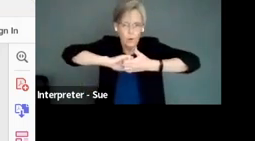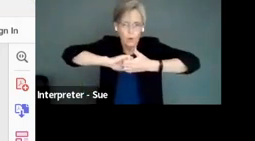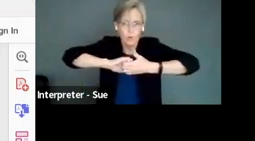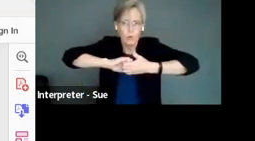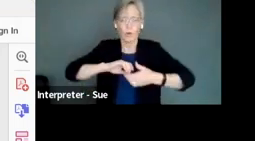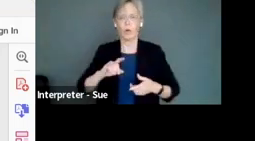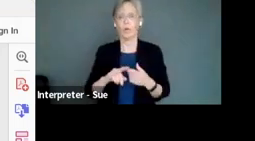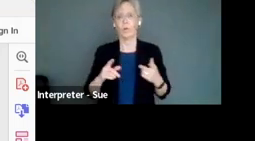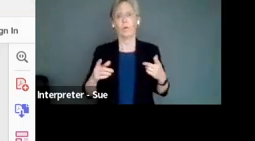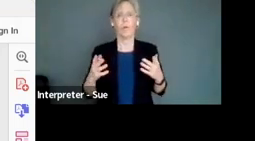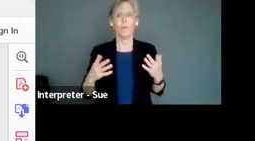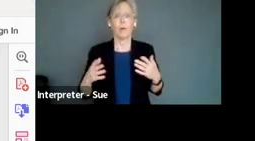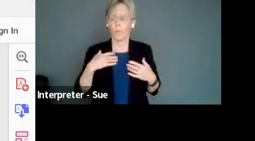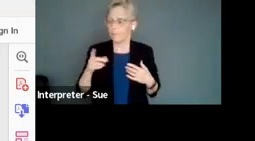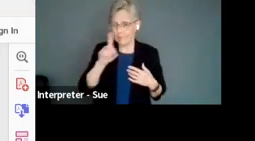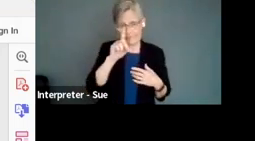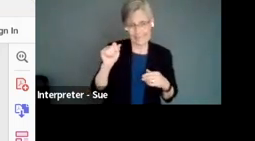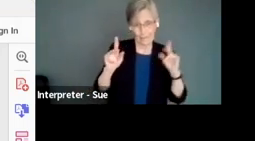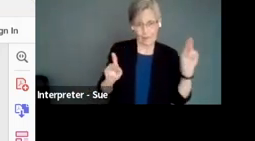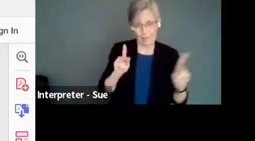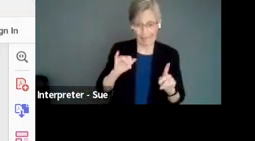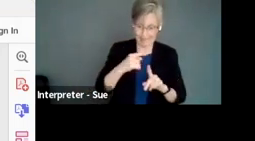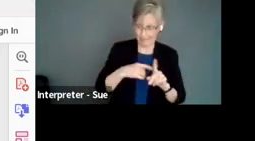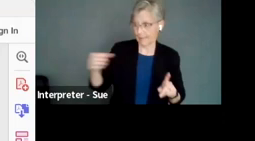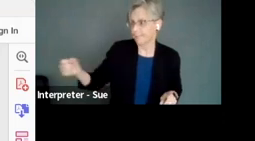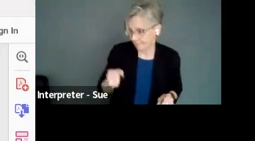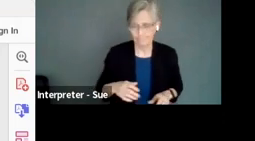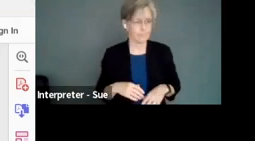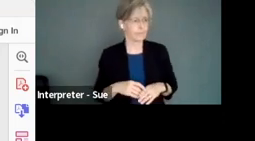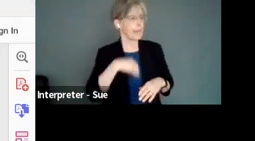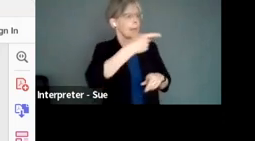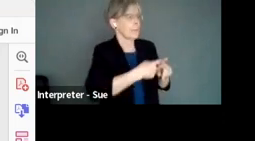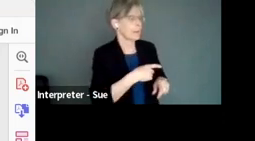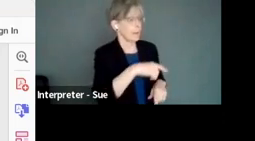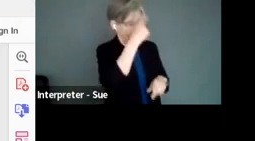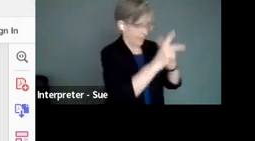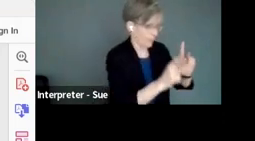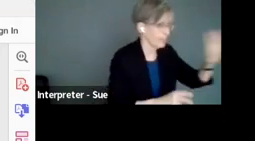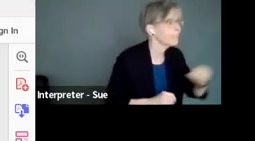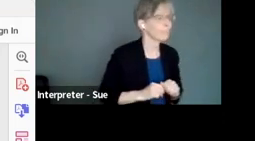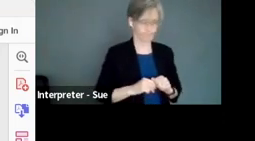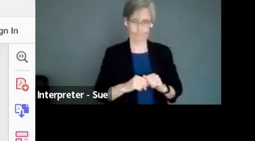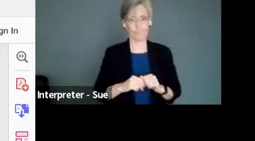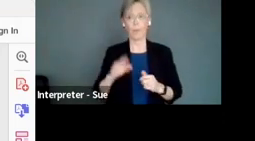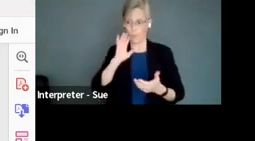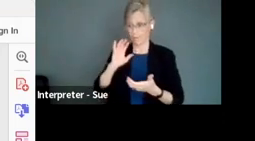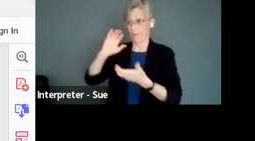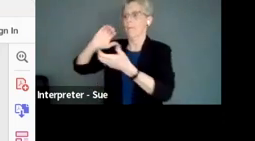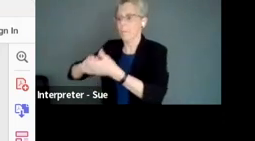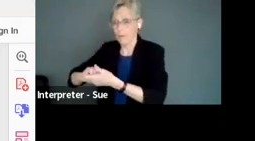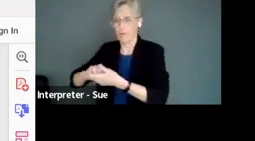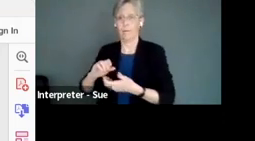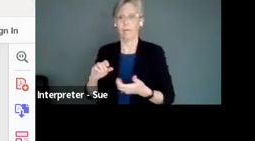one off. Oh, I'm going to we're going to include disabled people this month, and we're going to include black people this month, we're going to partner with diverse communities to